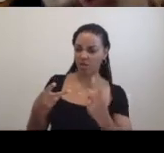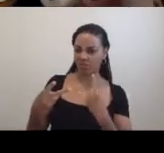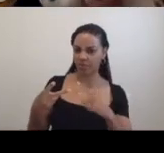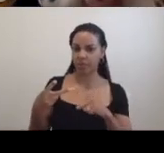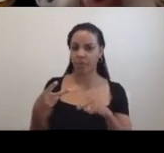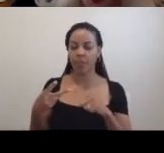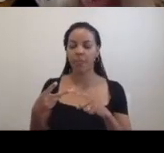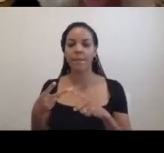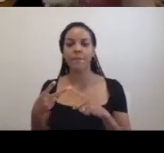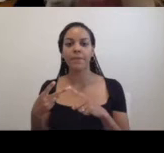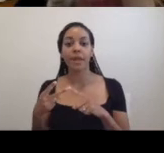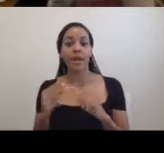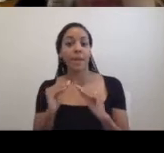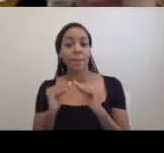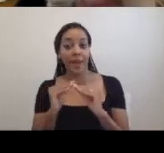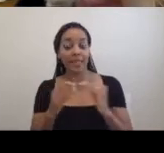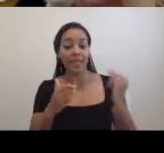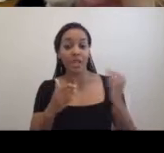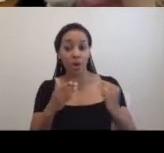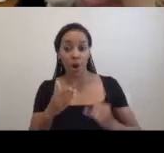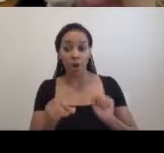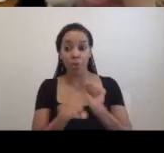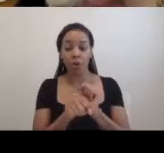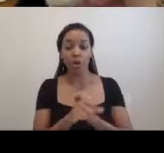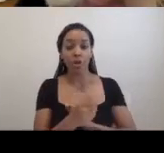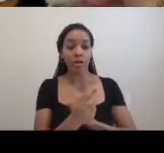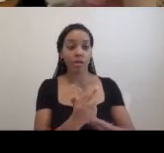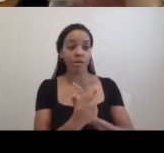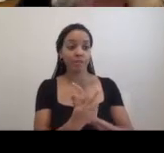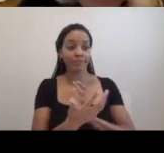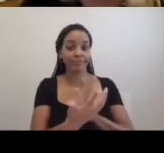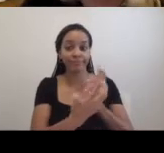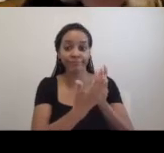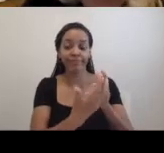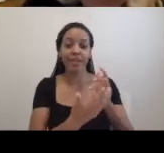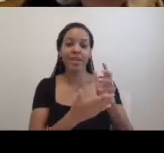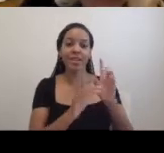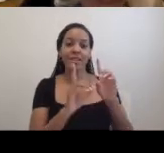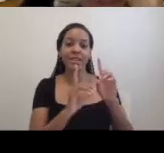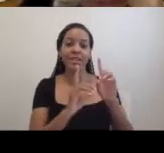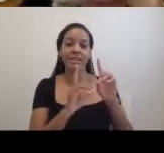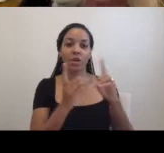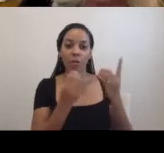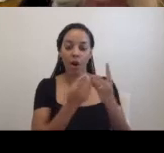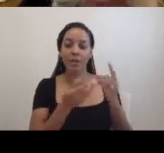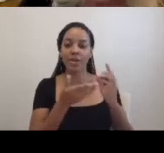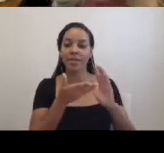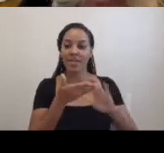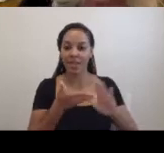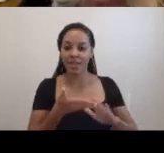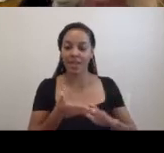Maintenance artworks meets the New York City Department of Sanitation, written in